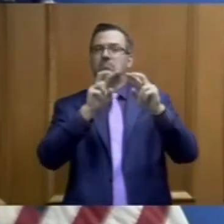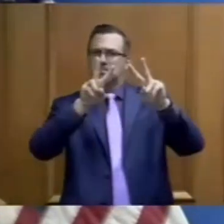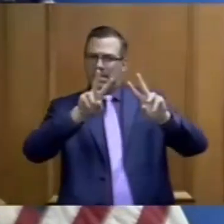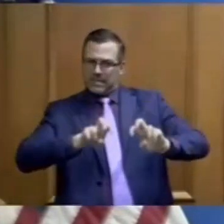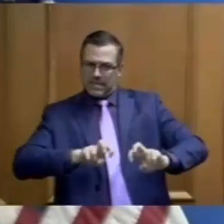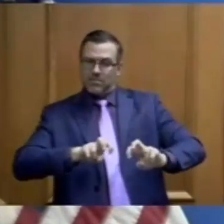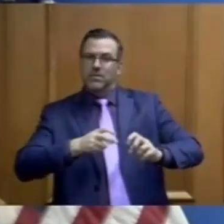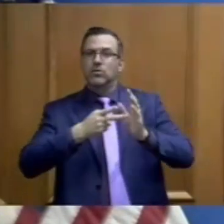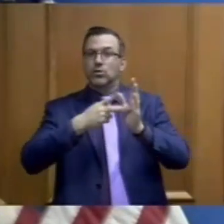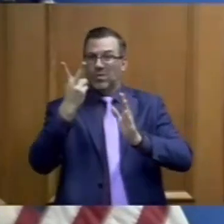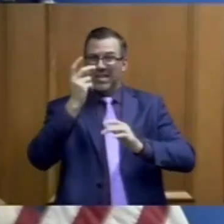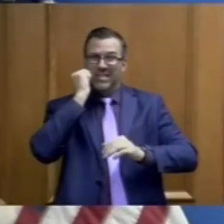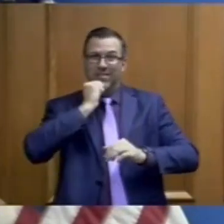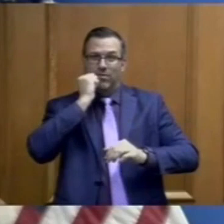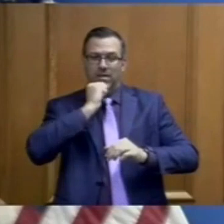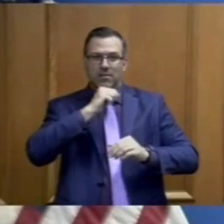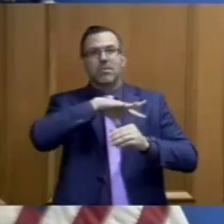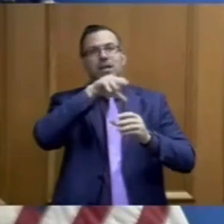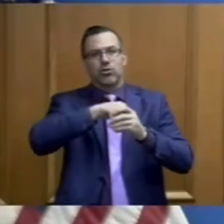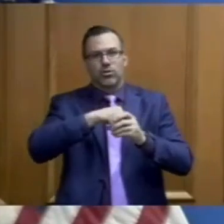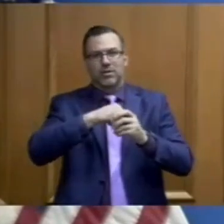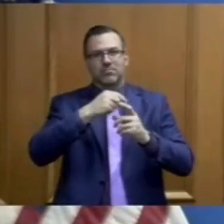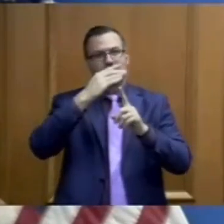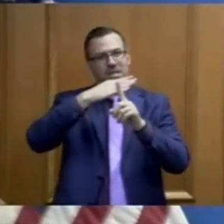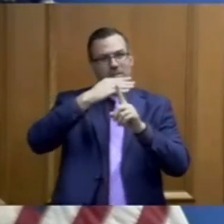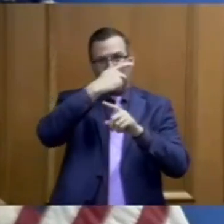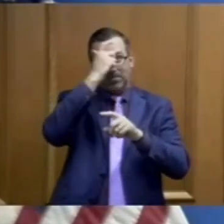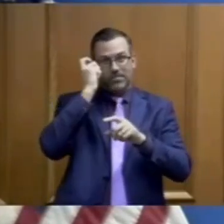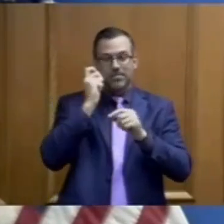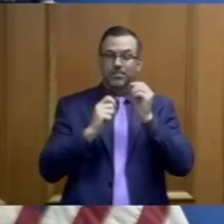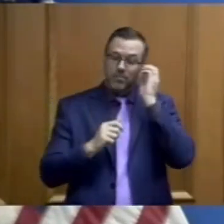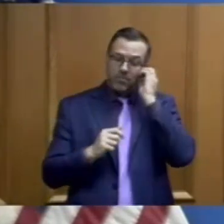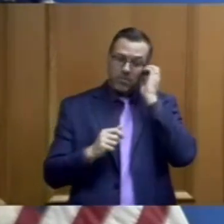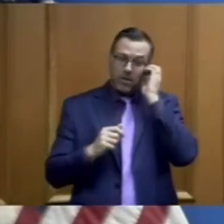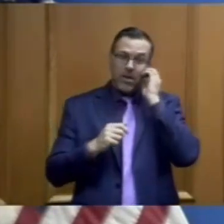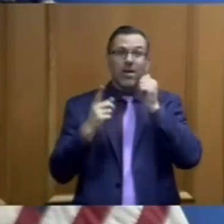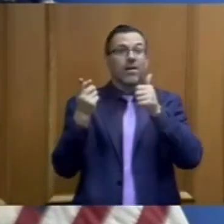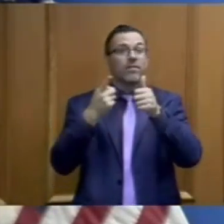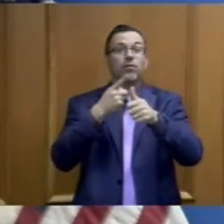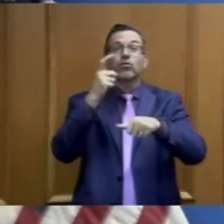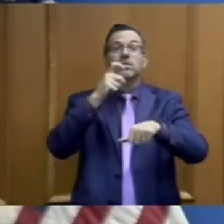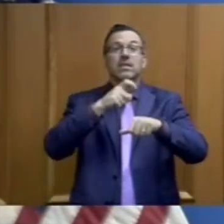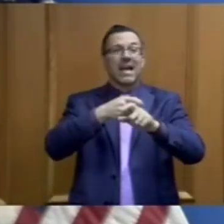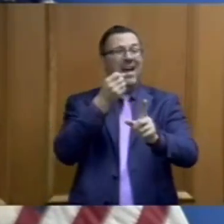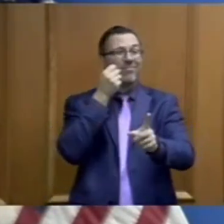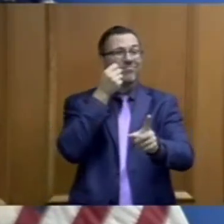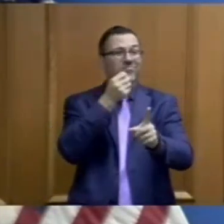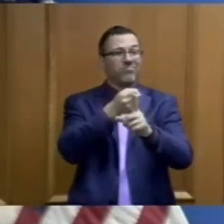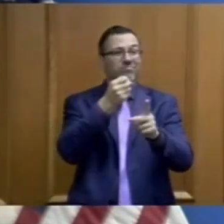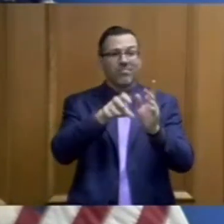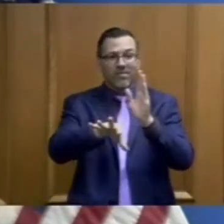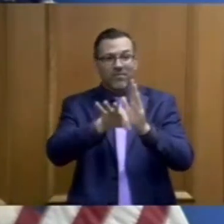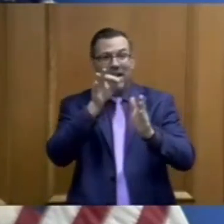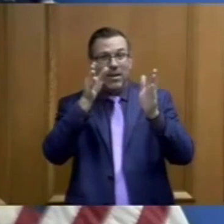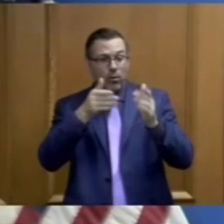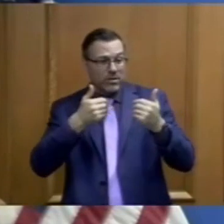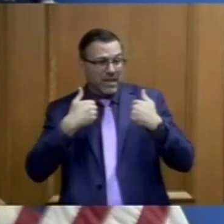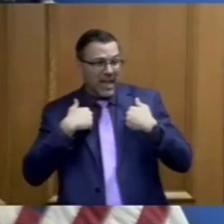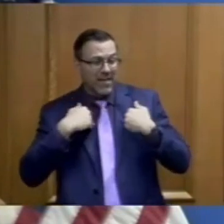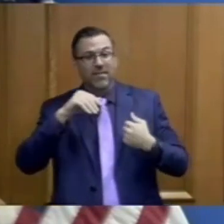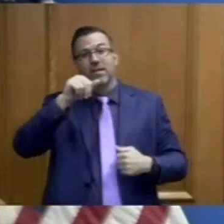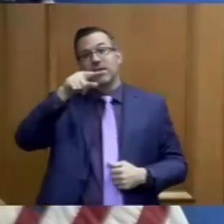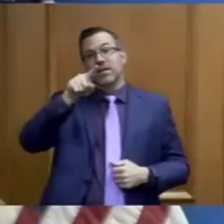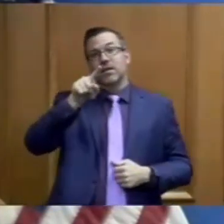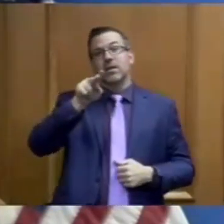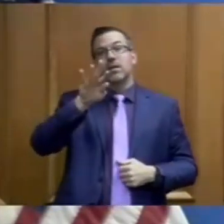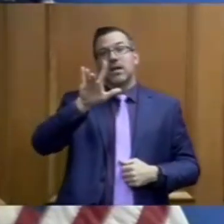checks. TDOC's first positive case was detected on April the 1st in a contract employee.